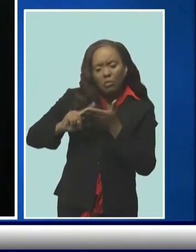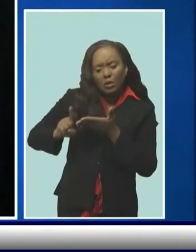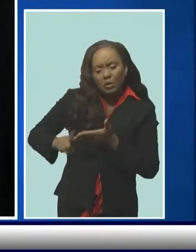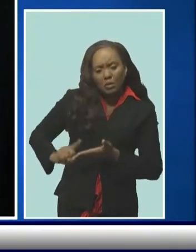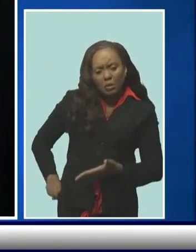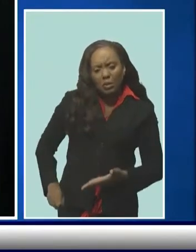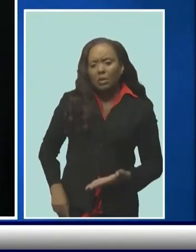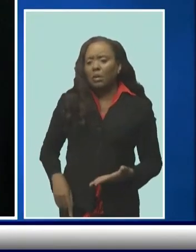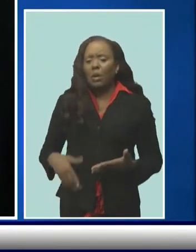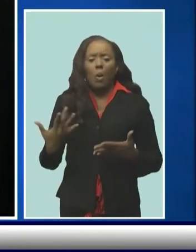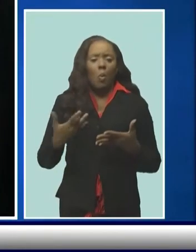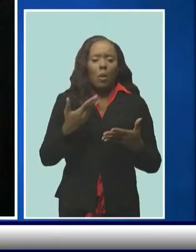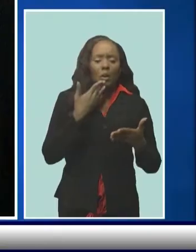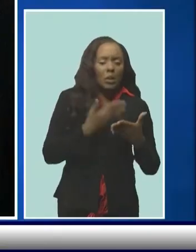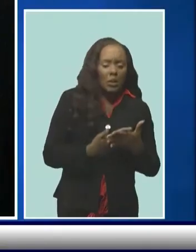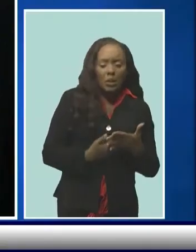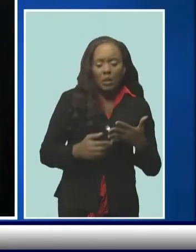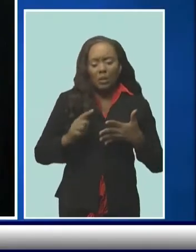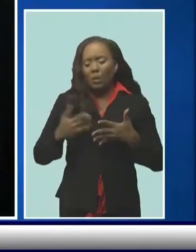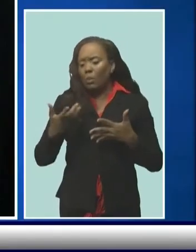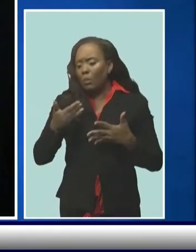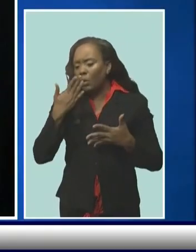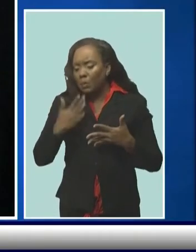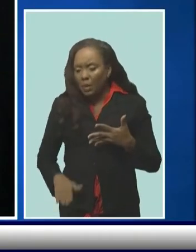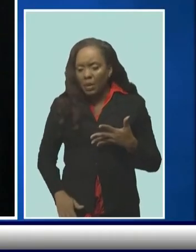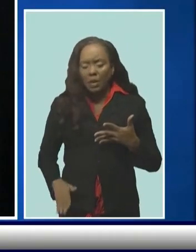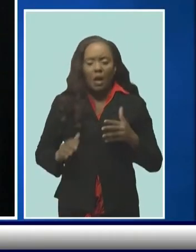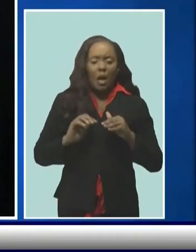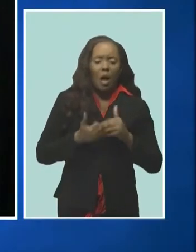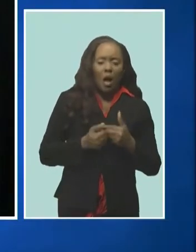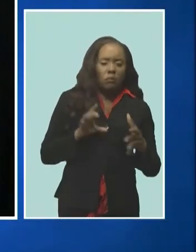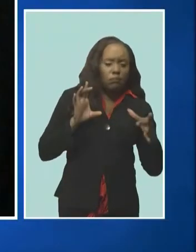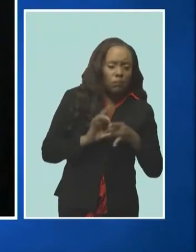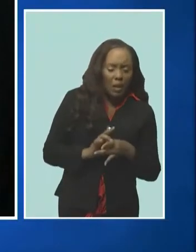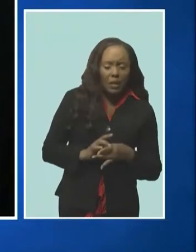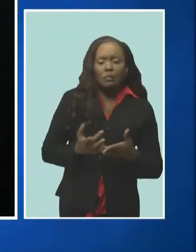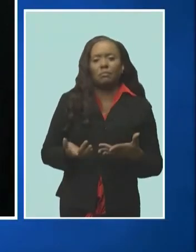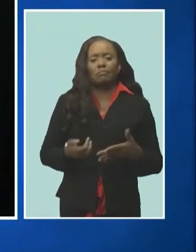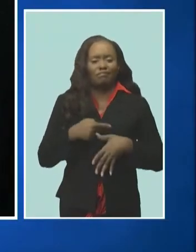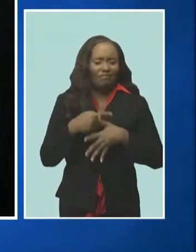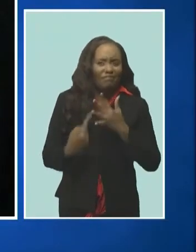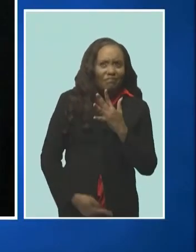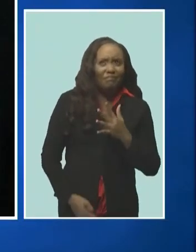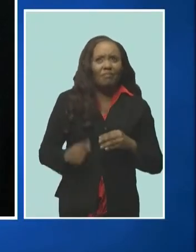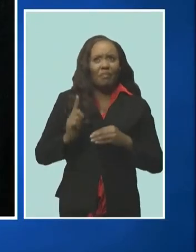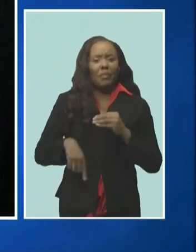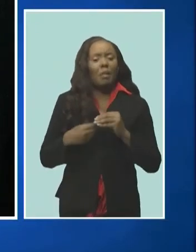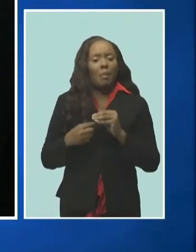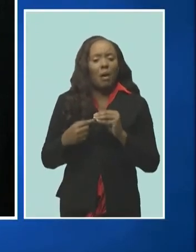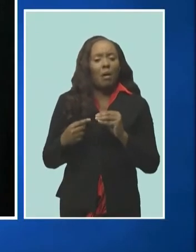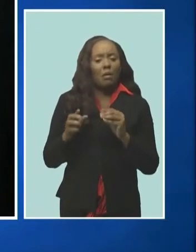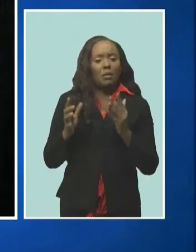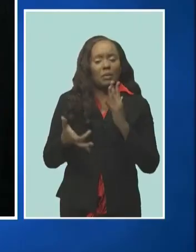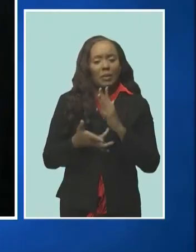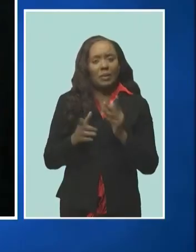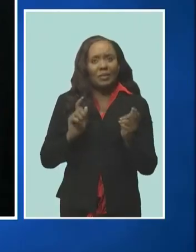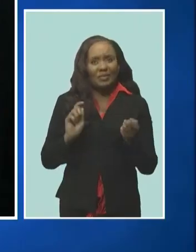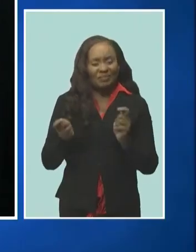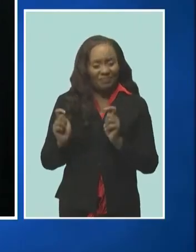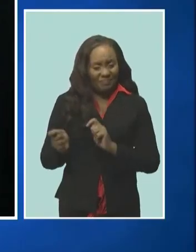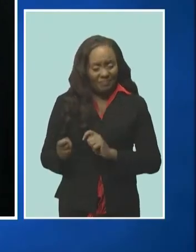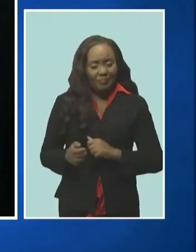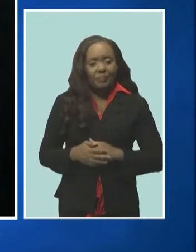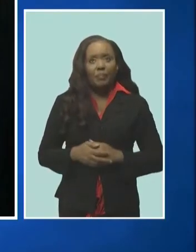practice and also very helpfully at the back to donna's request from the civil the heads of civil service there's a blueprint